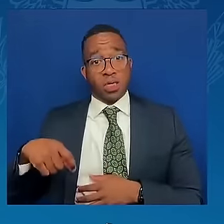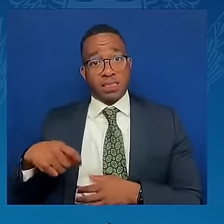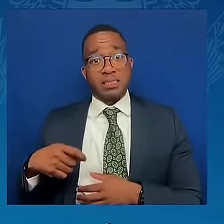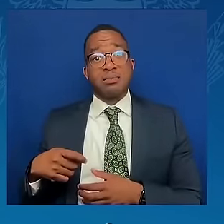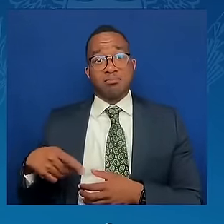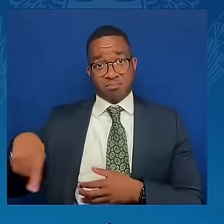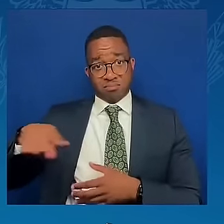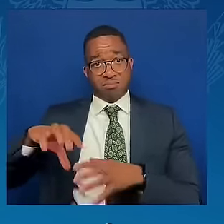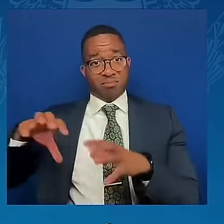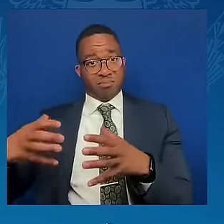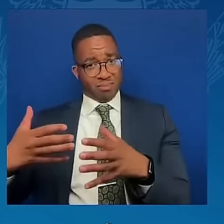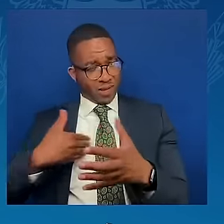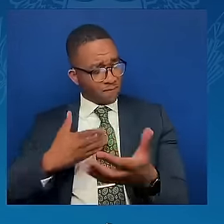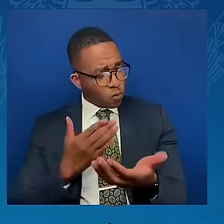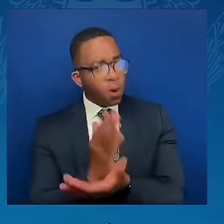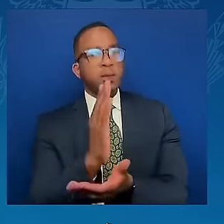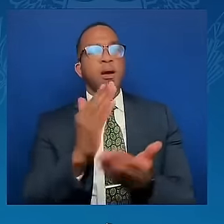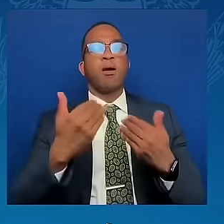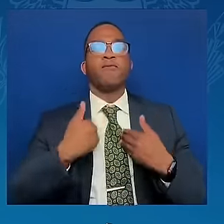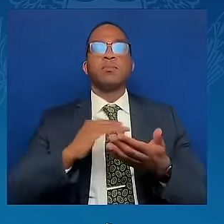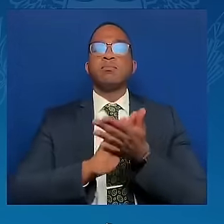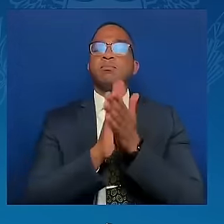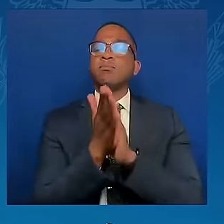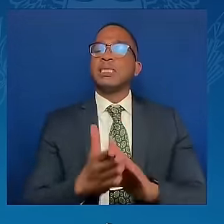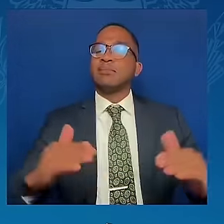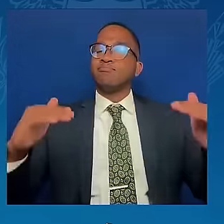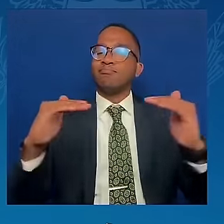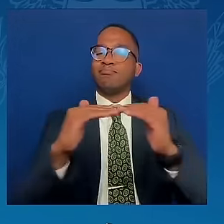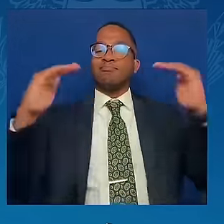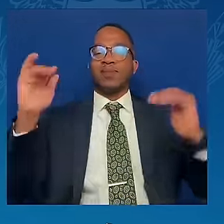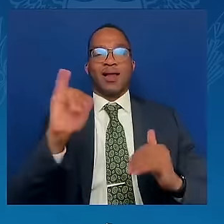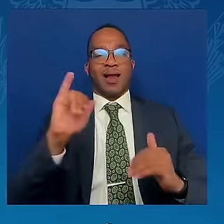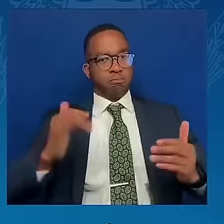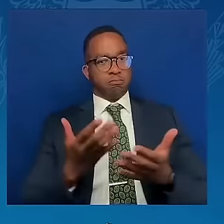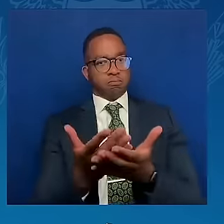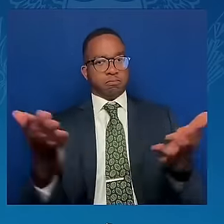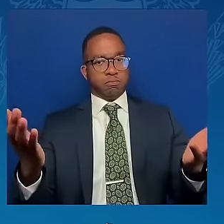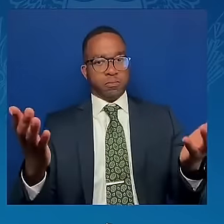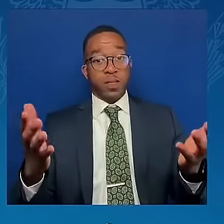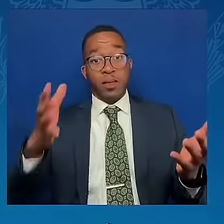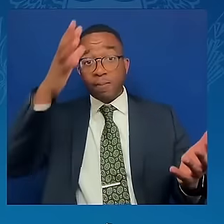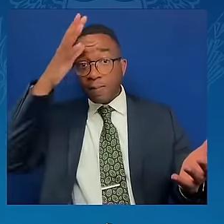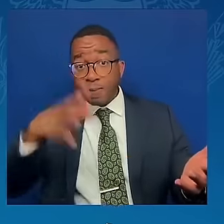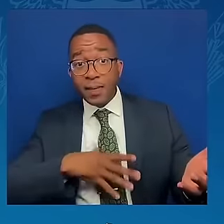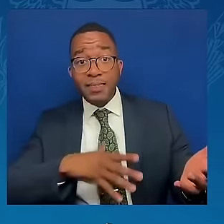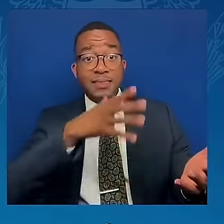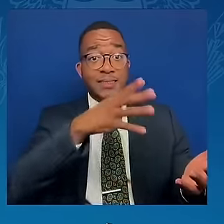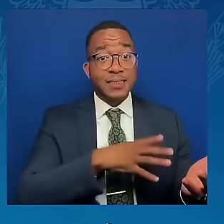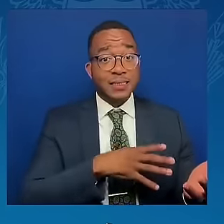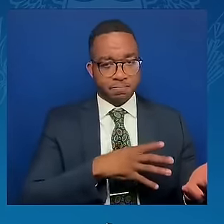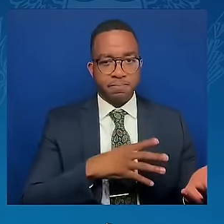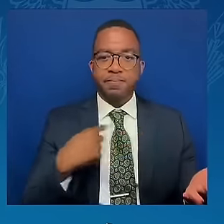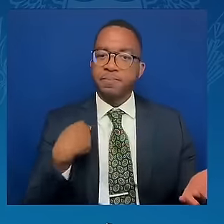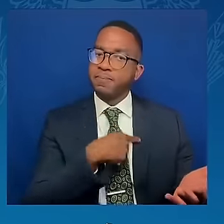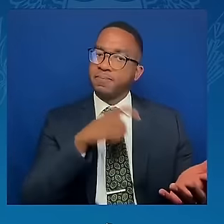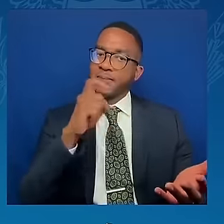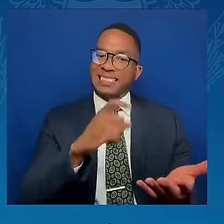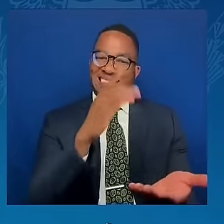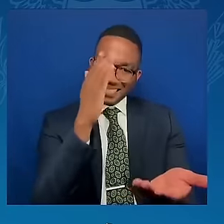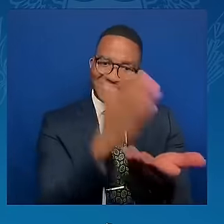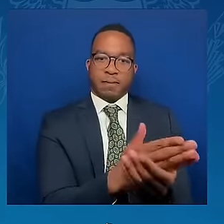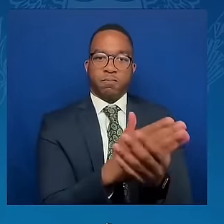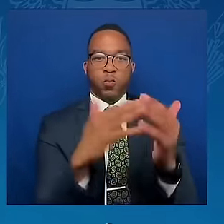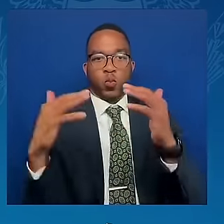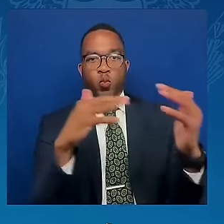like all of you. Ladies and gentlemen, we must stop this war based on the UN Charter, respect